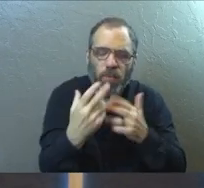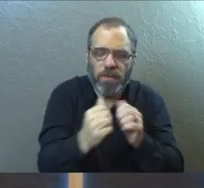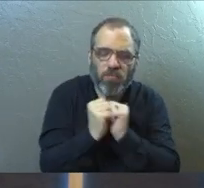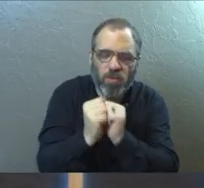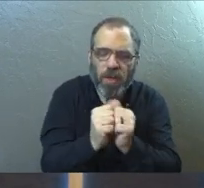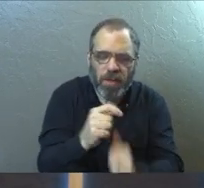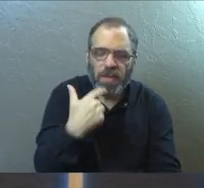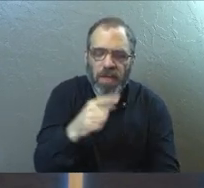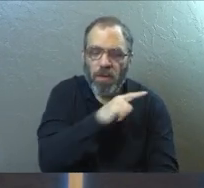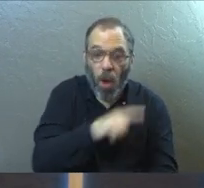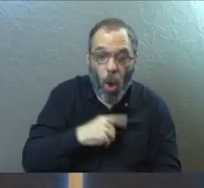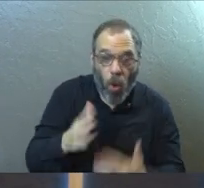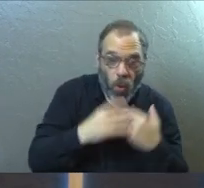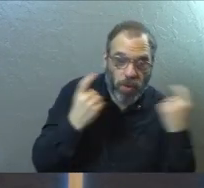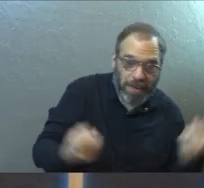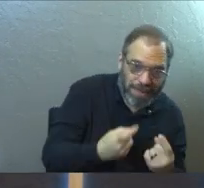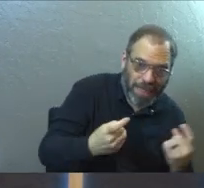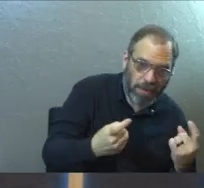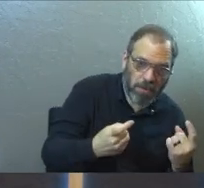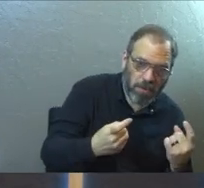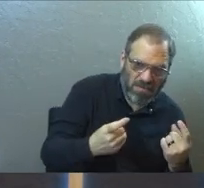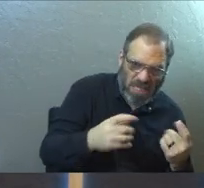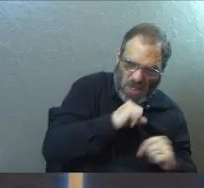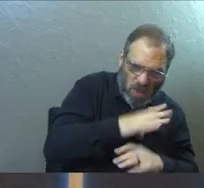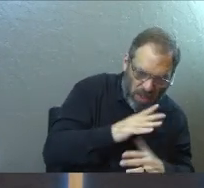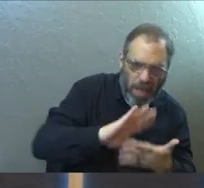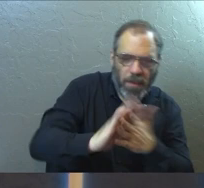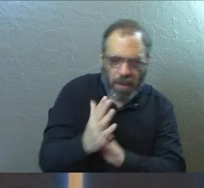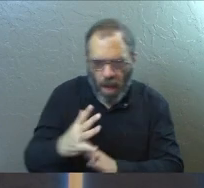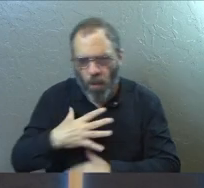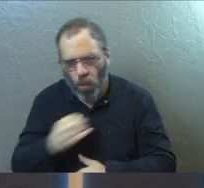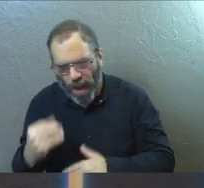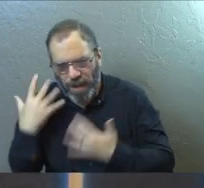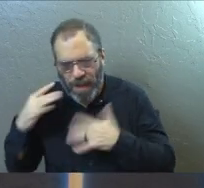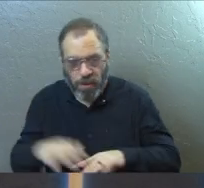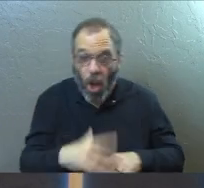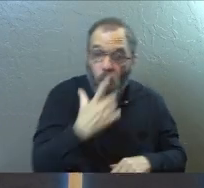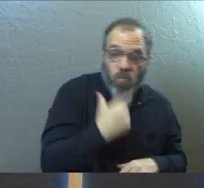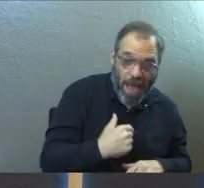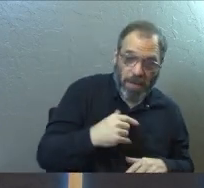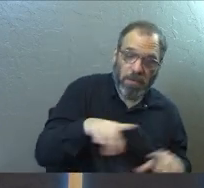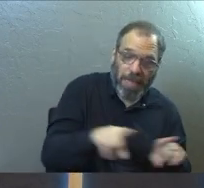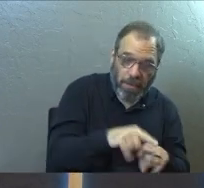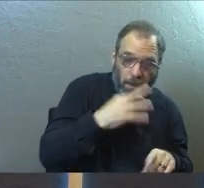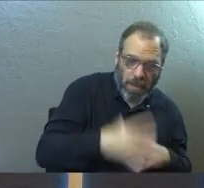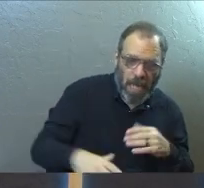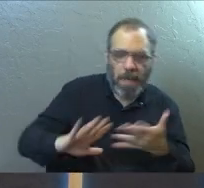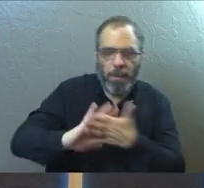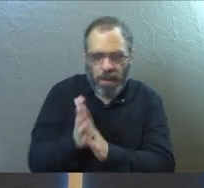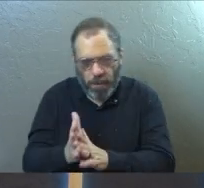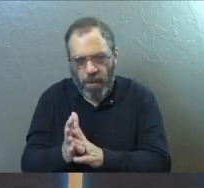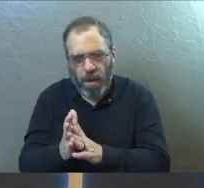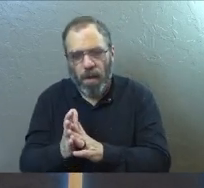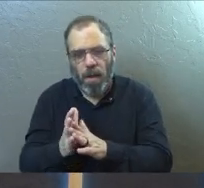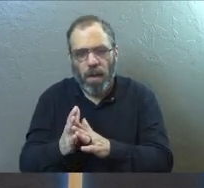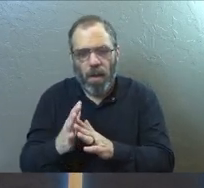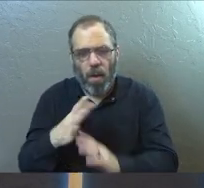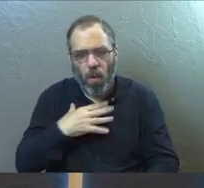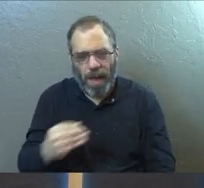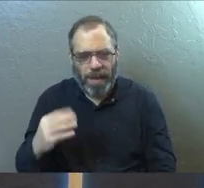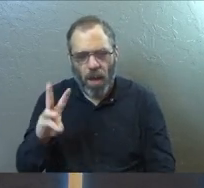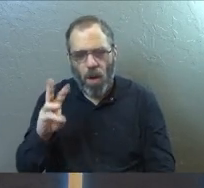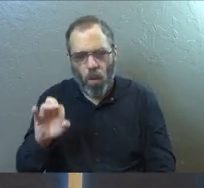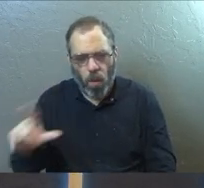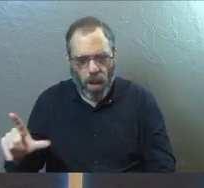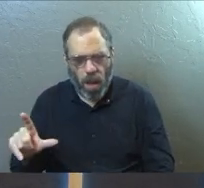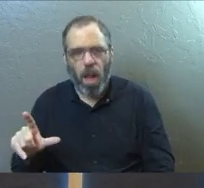says the Lord, though your sins are like scarlet, they shall be white as snow. Though they are red like crimson, they shall become like